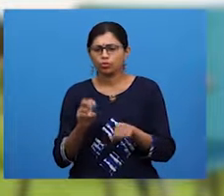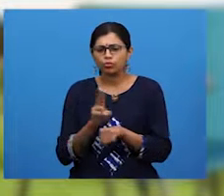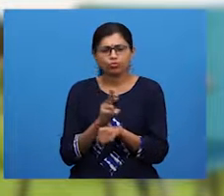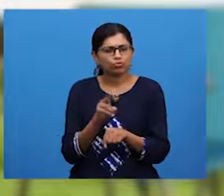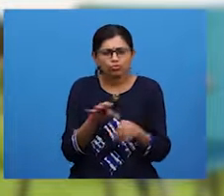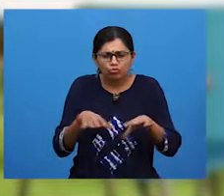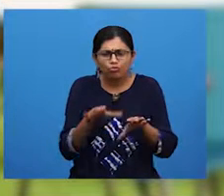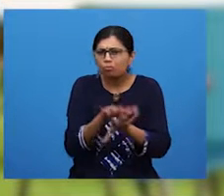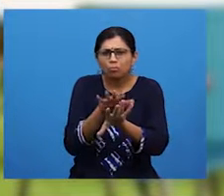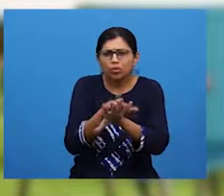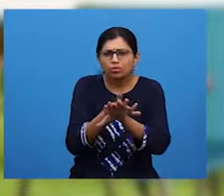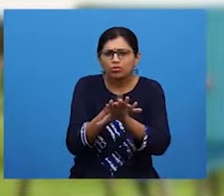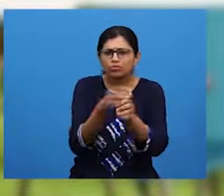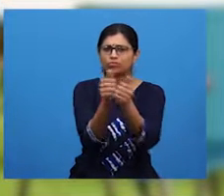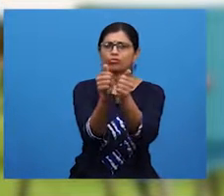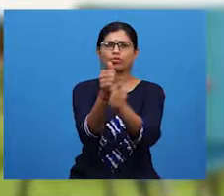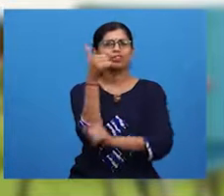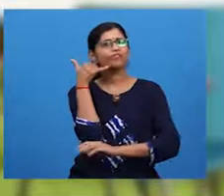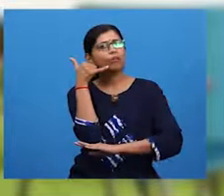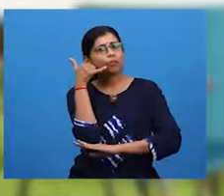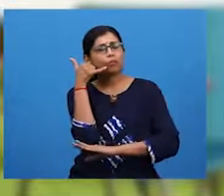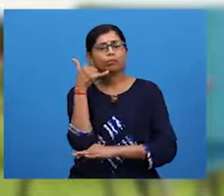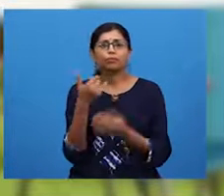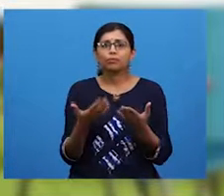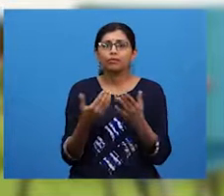many things with our mobile phones.